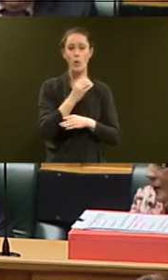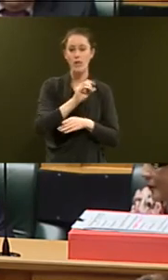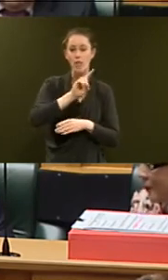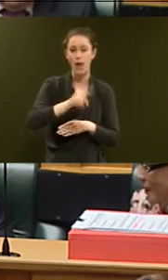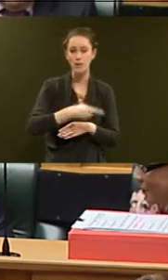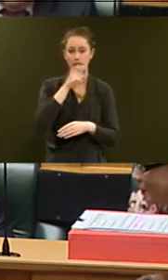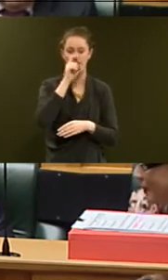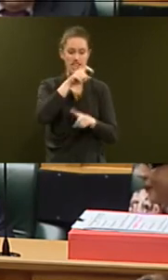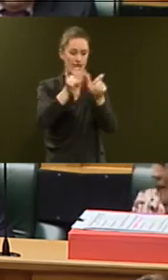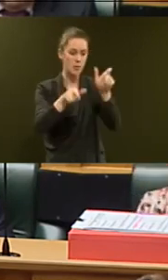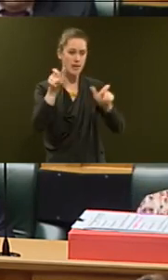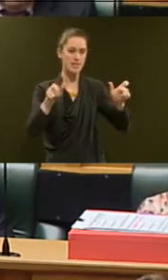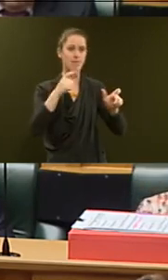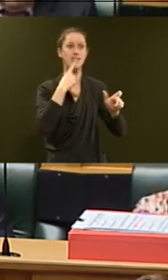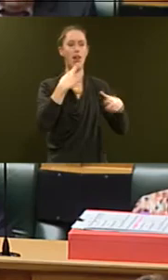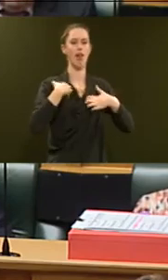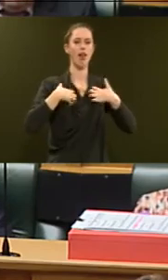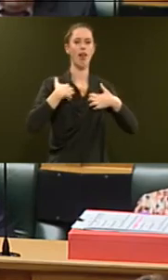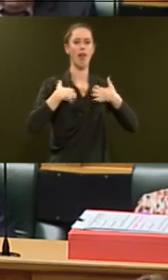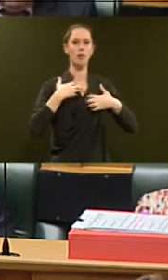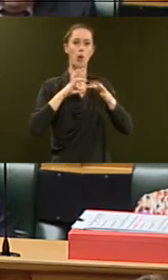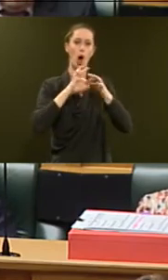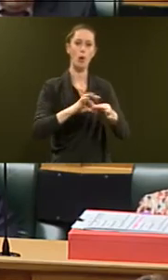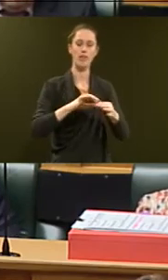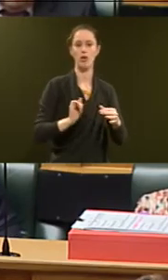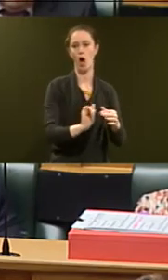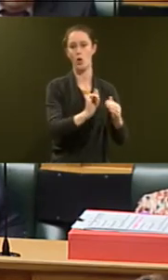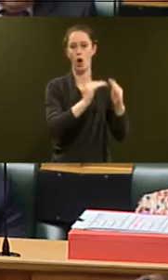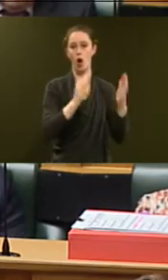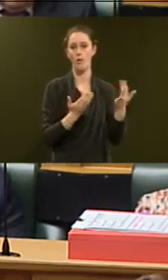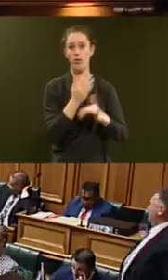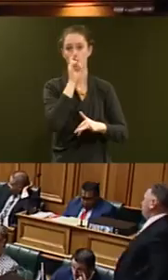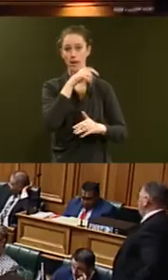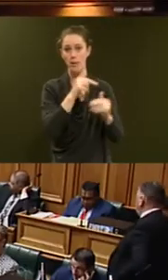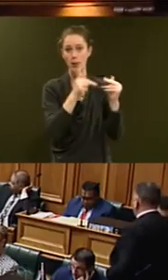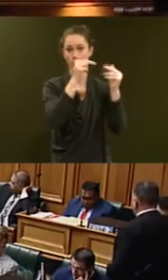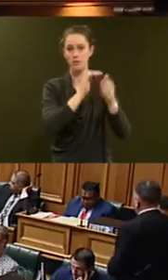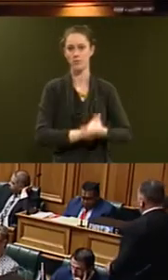Kiwis who have expressed an interest in owning their own home through KiwiBuild.